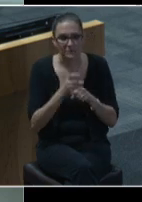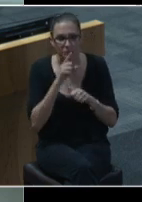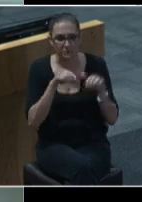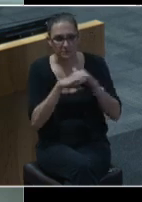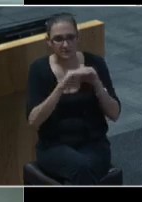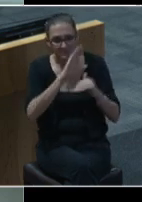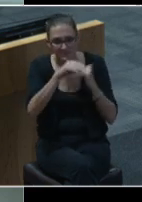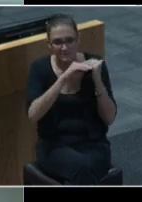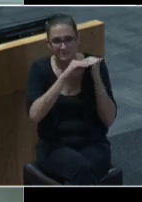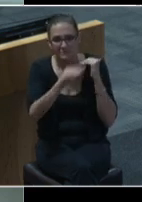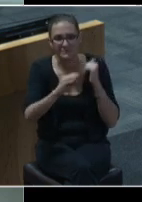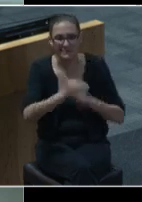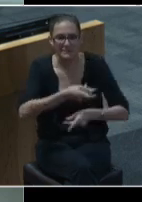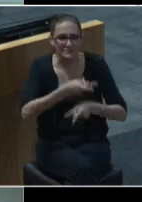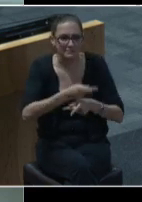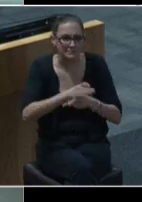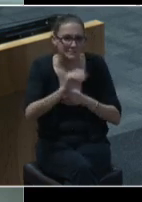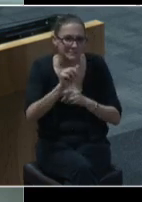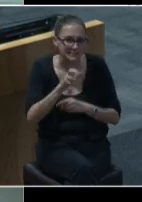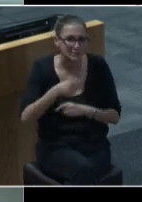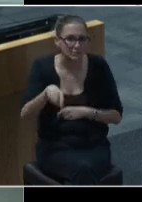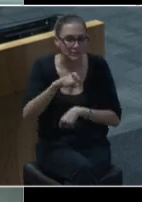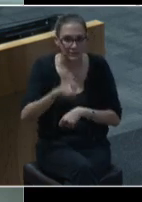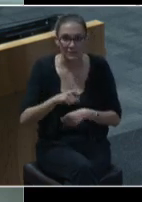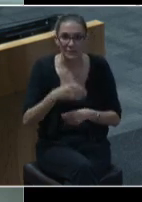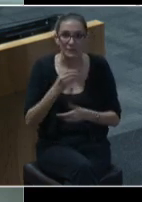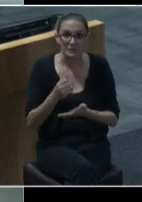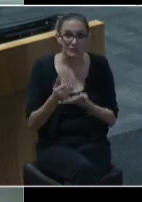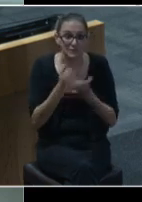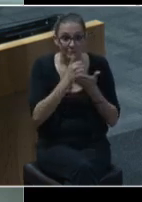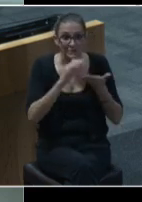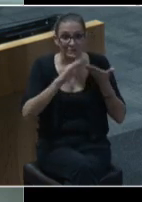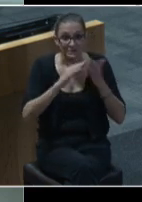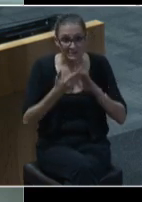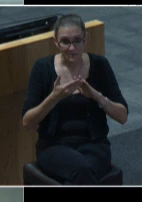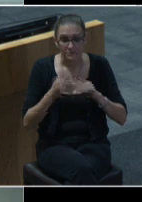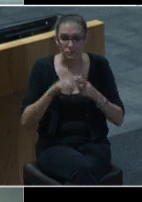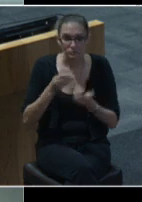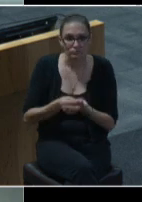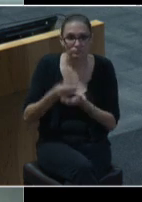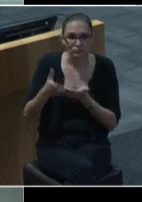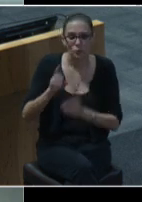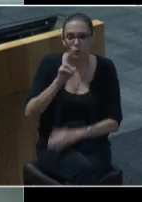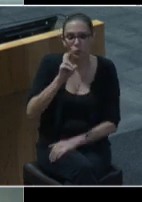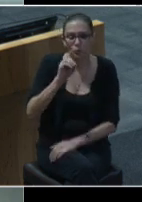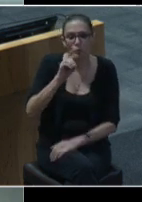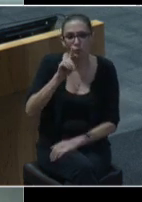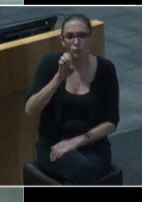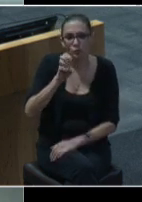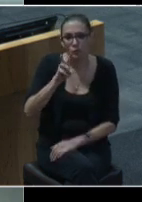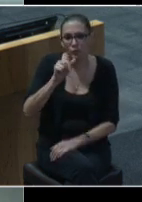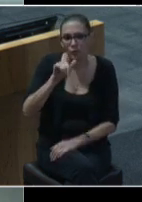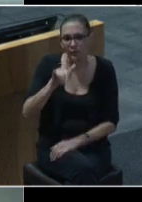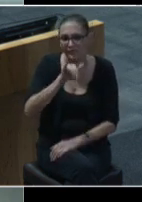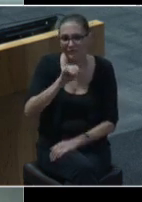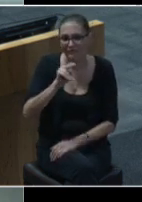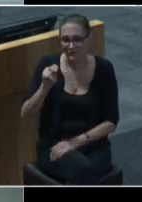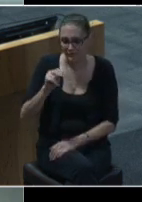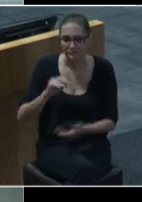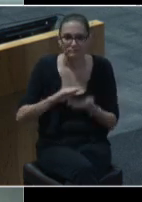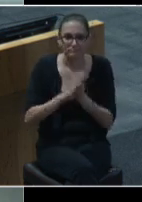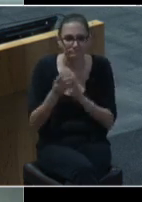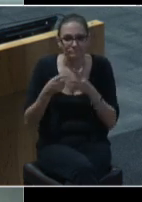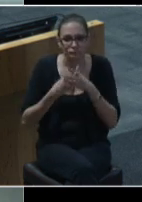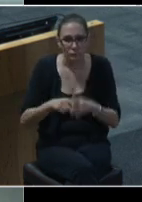care they need in april the city closed on the purchase of the roadway in and began renovations improvements